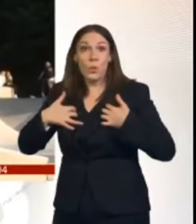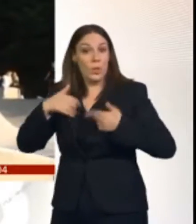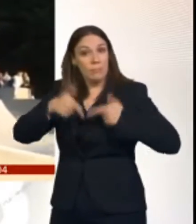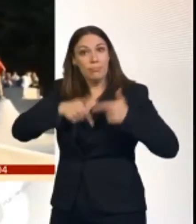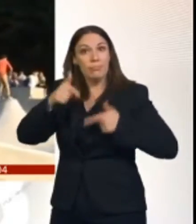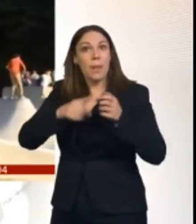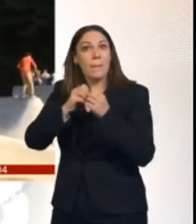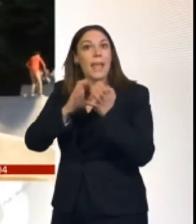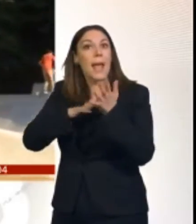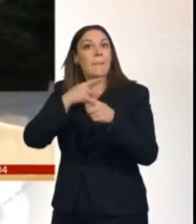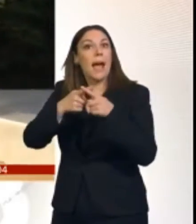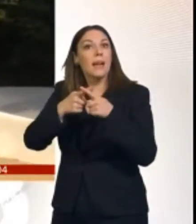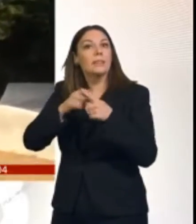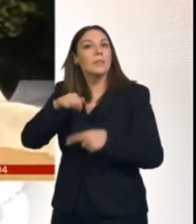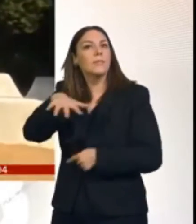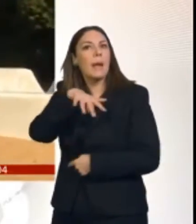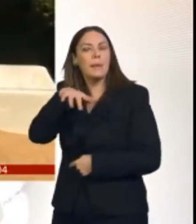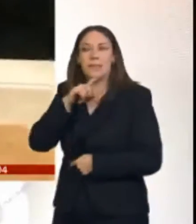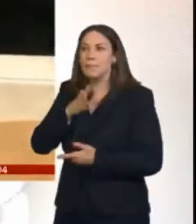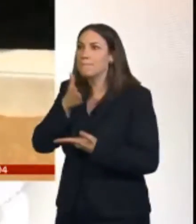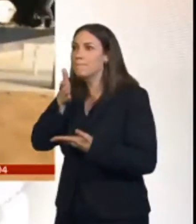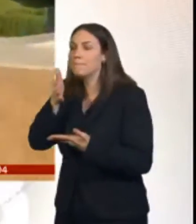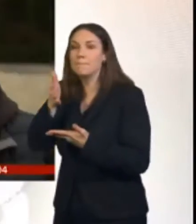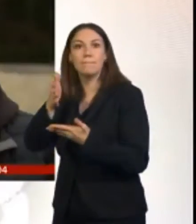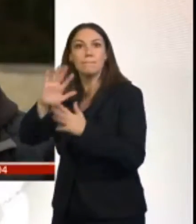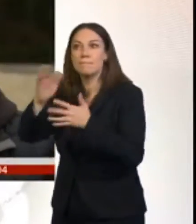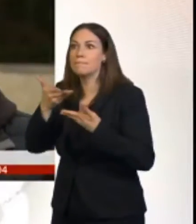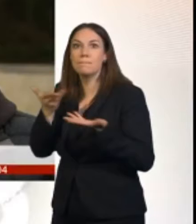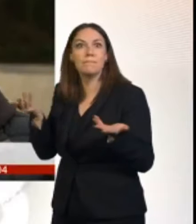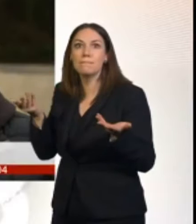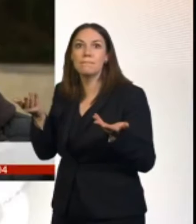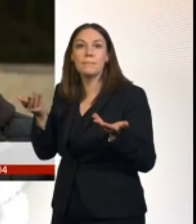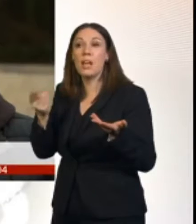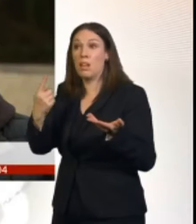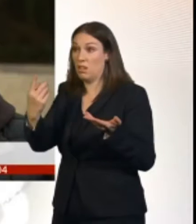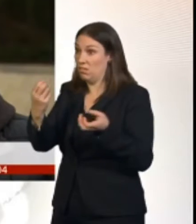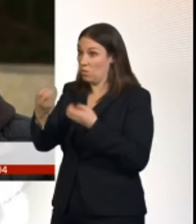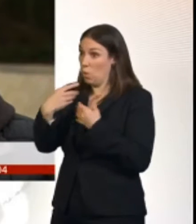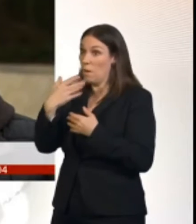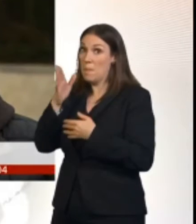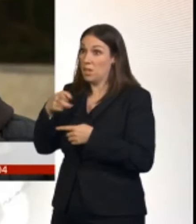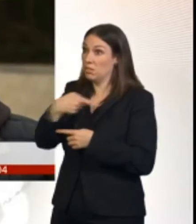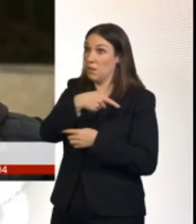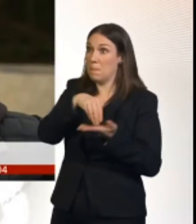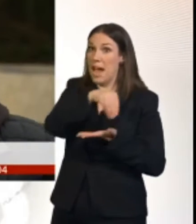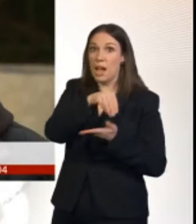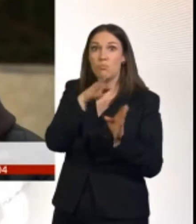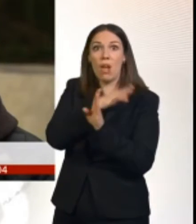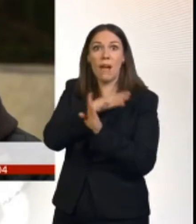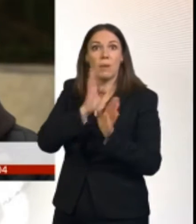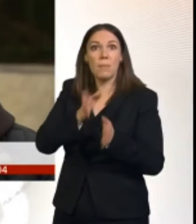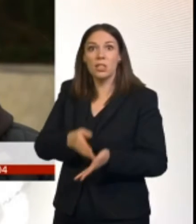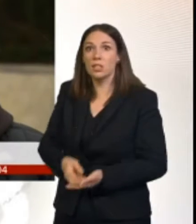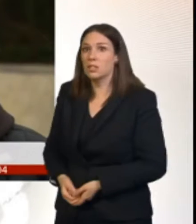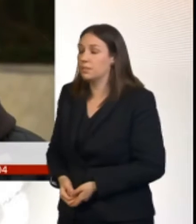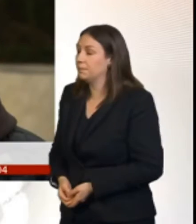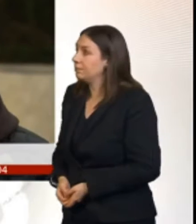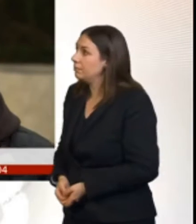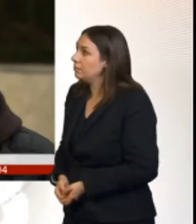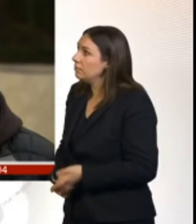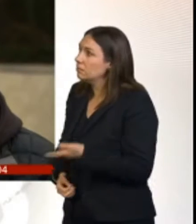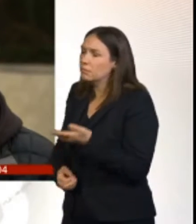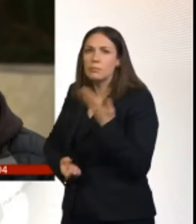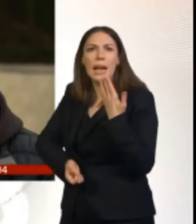and were told by staff to go private. He was speaking like a 14-year-old. He could only feel the left side of his leg.